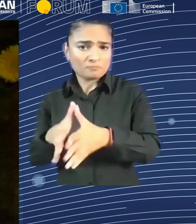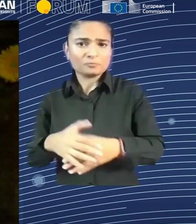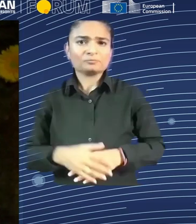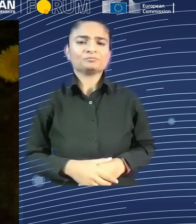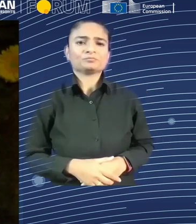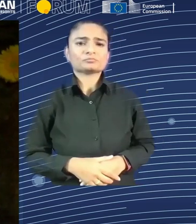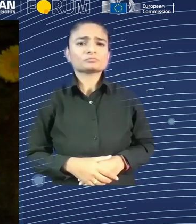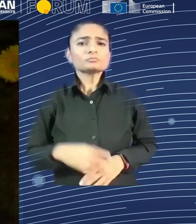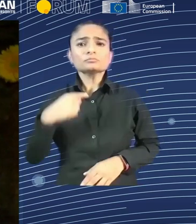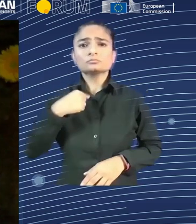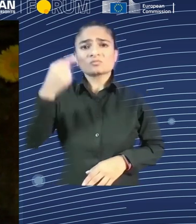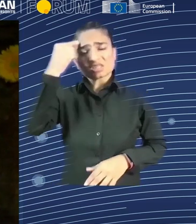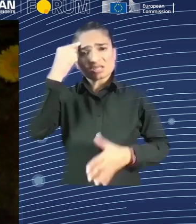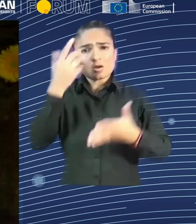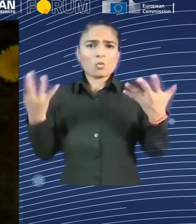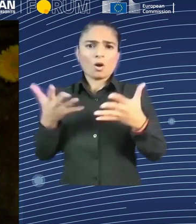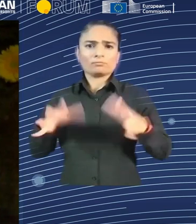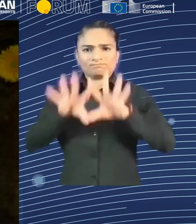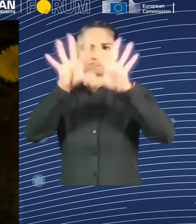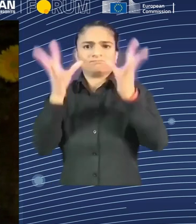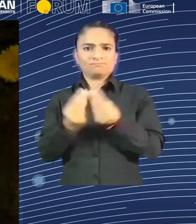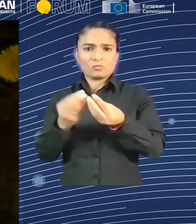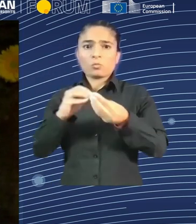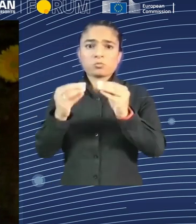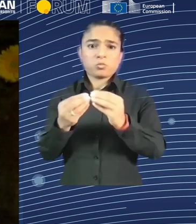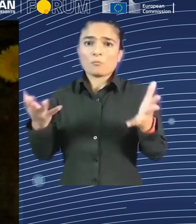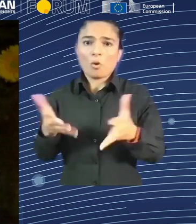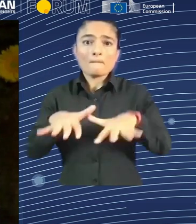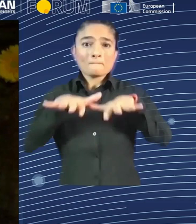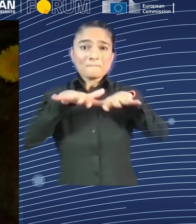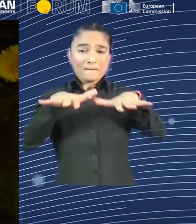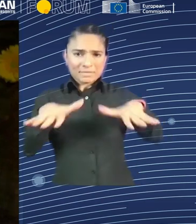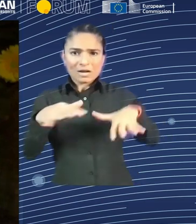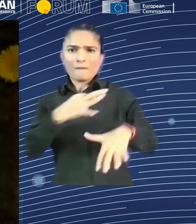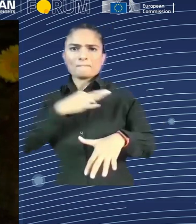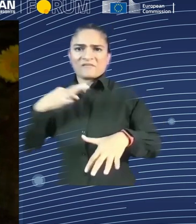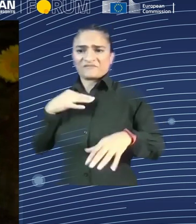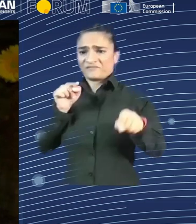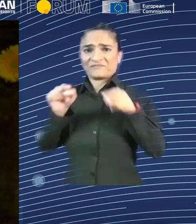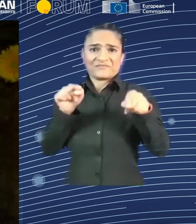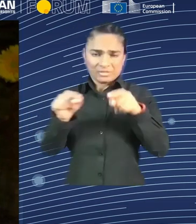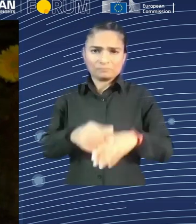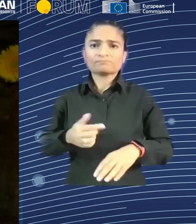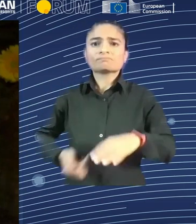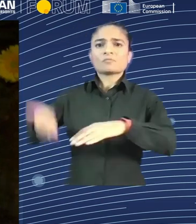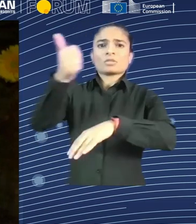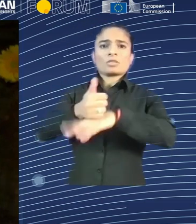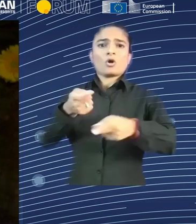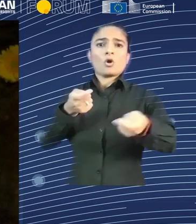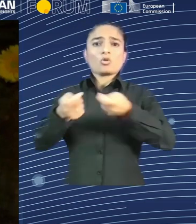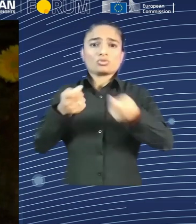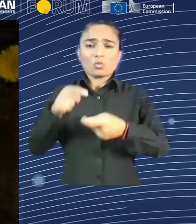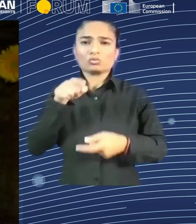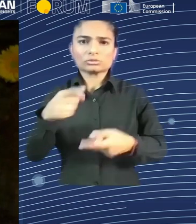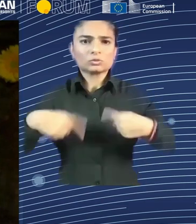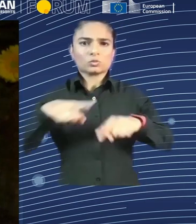authorities to make, like they said before, learning training, a reality with labor authorities